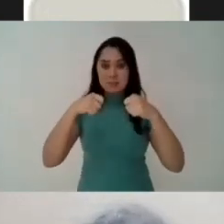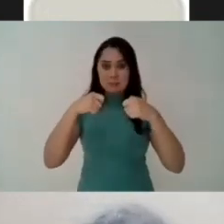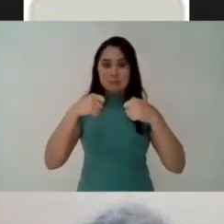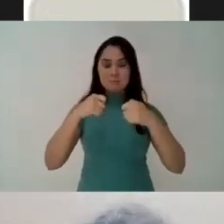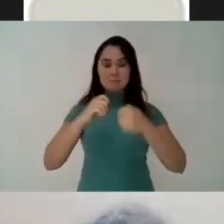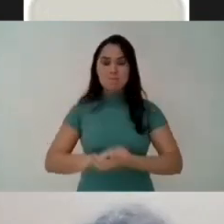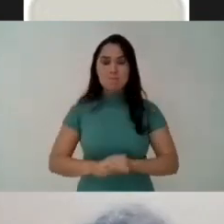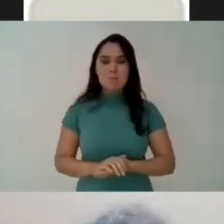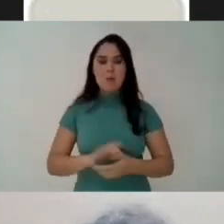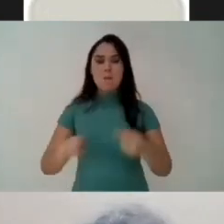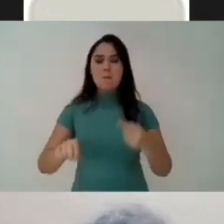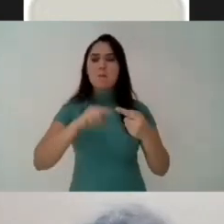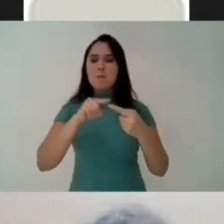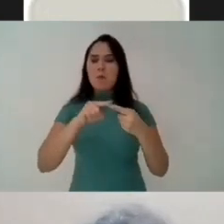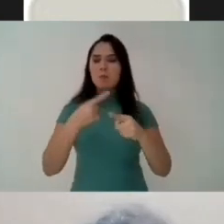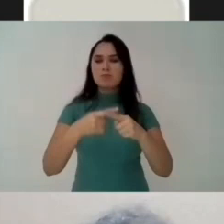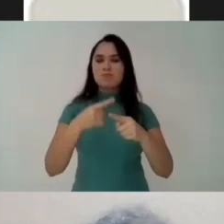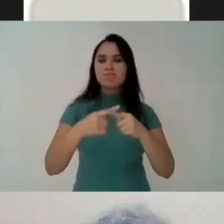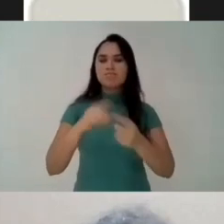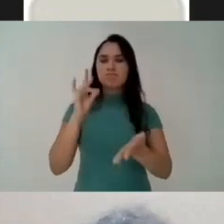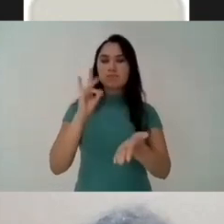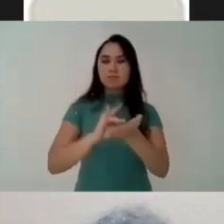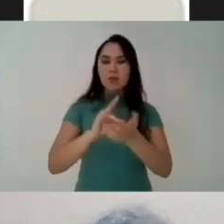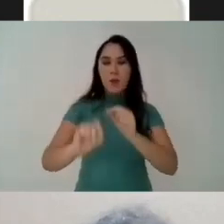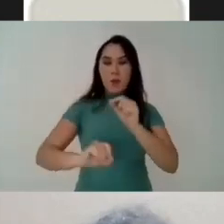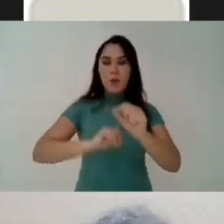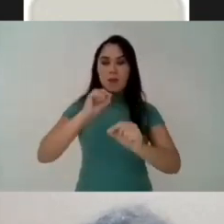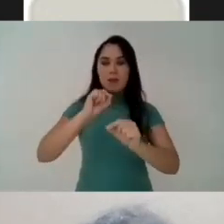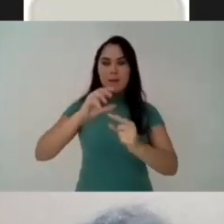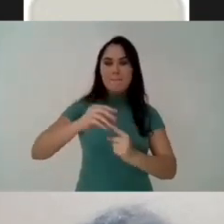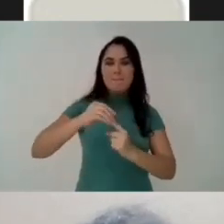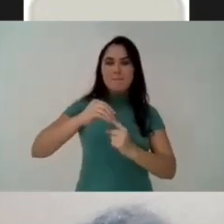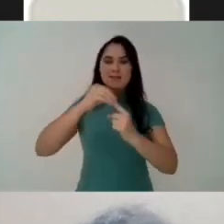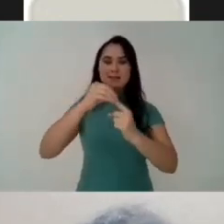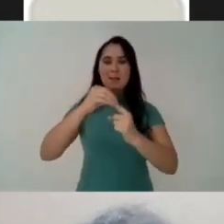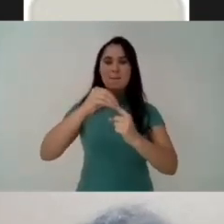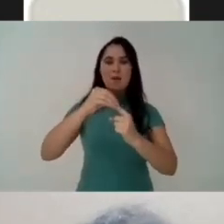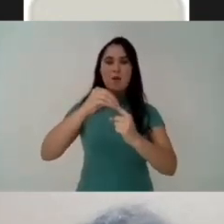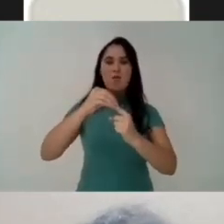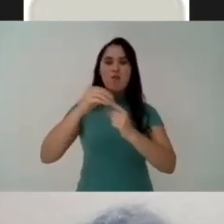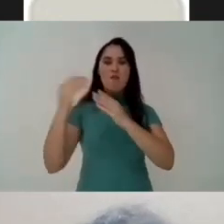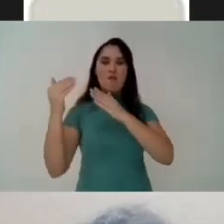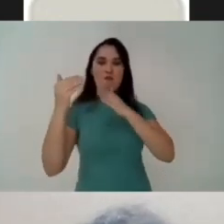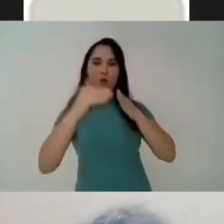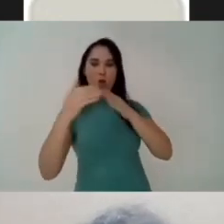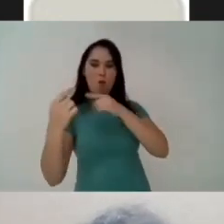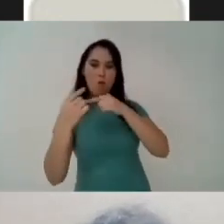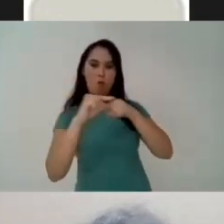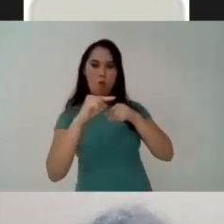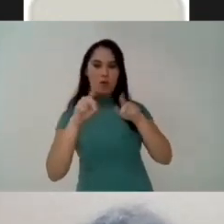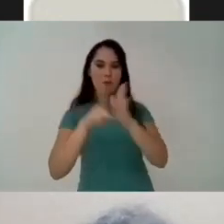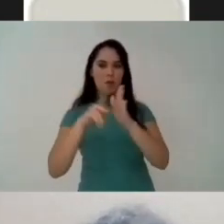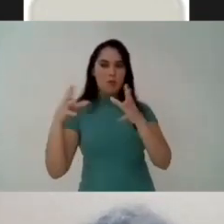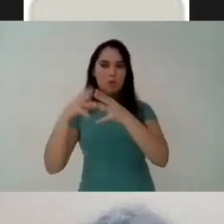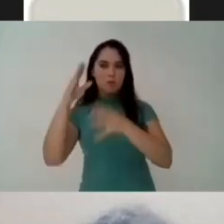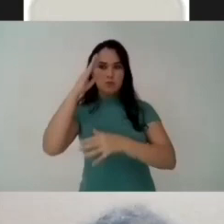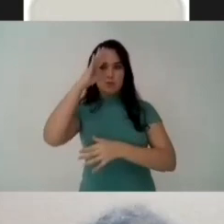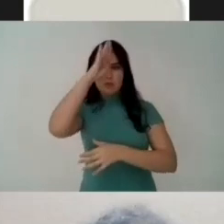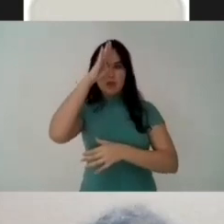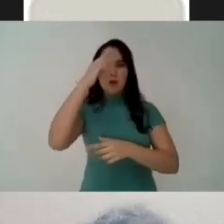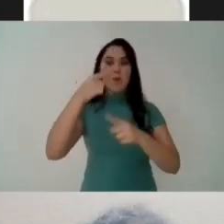However, we have more than double the number of students, teachers,